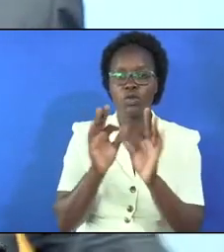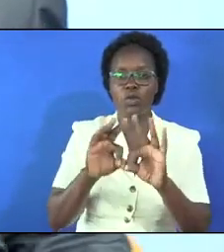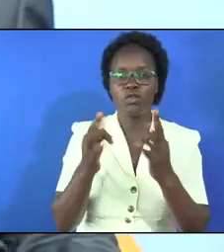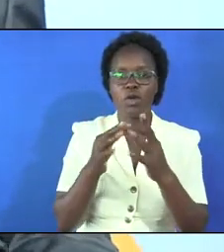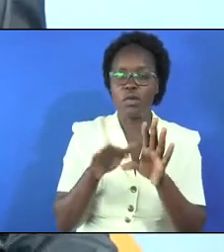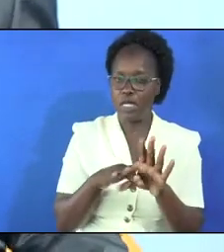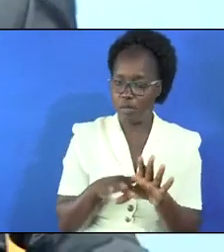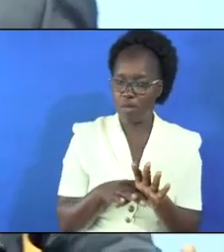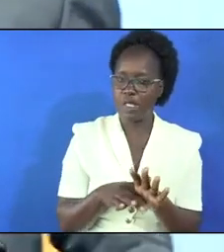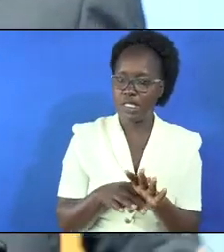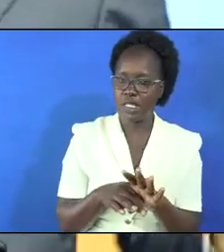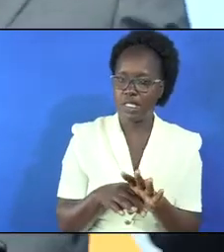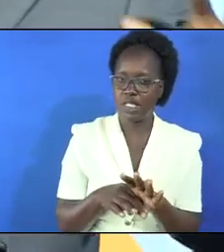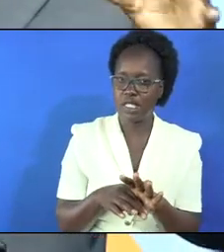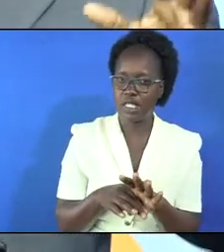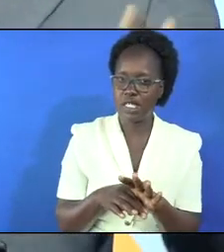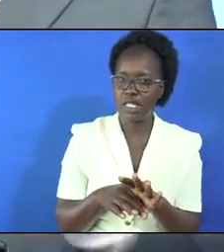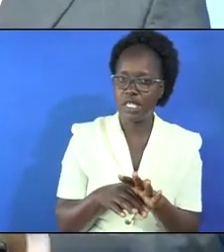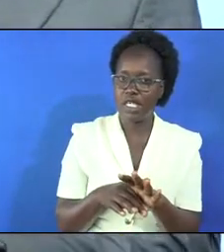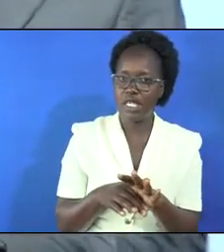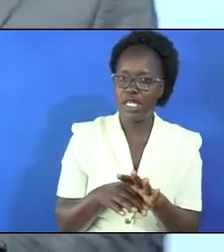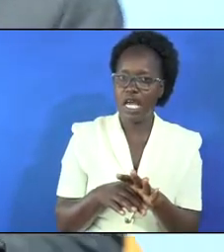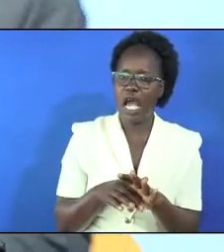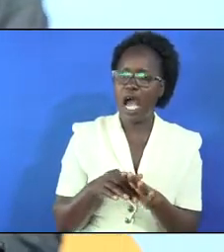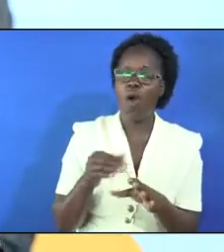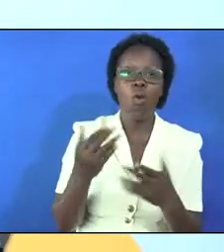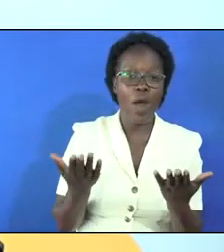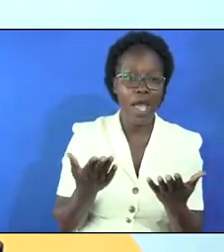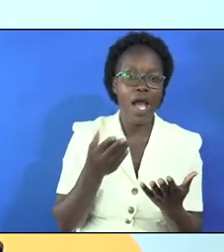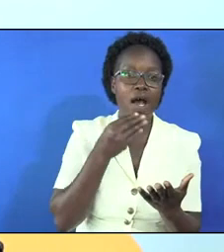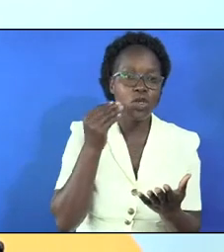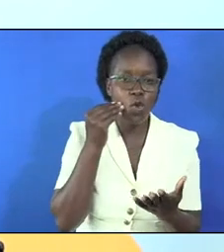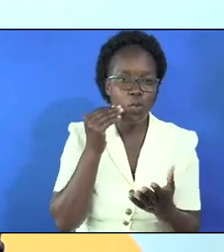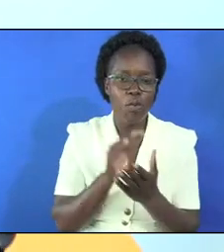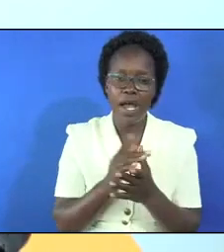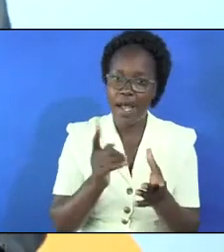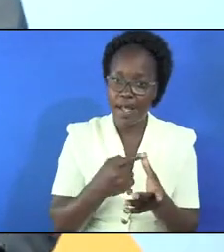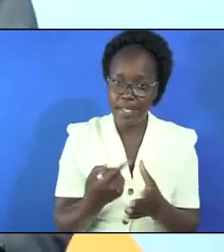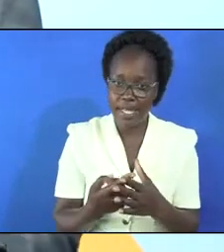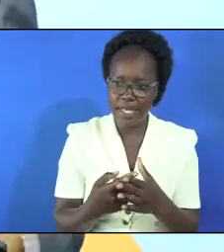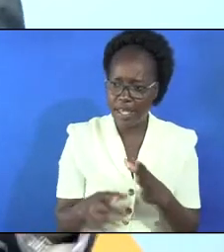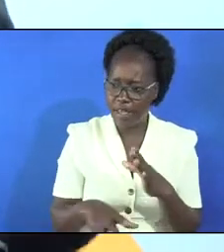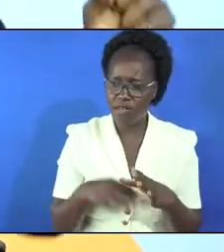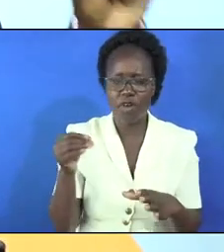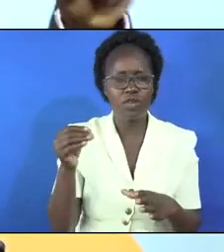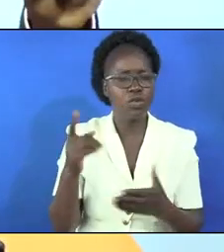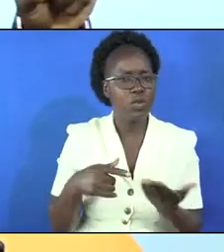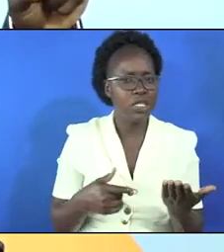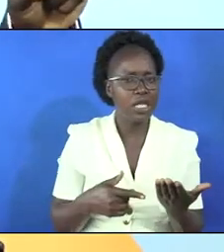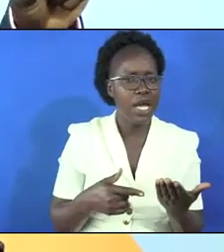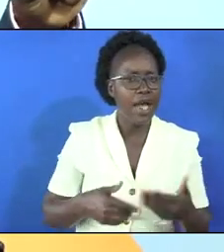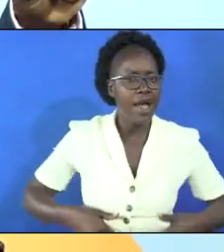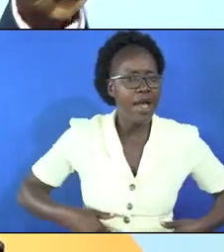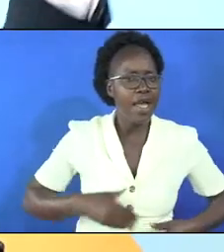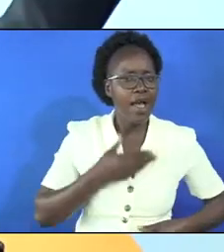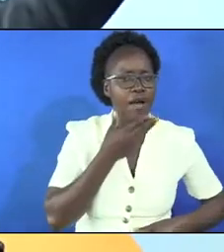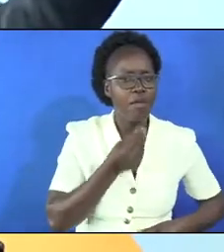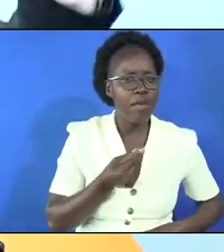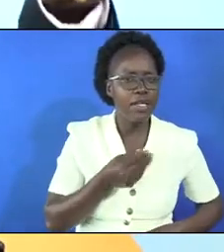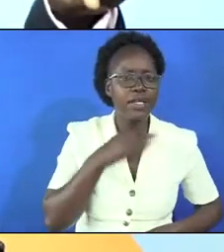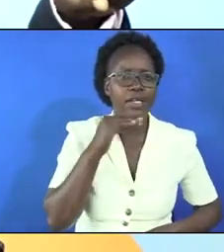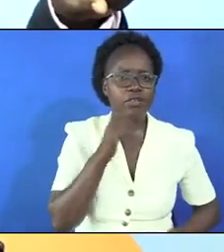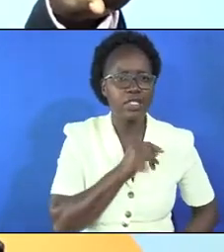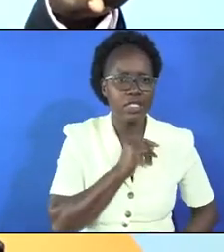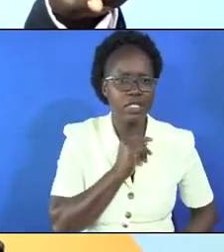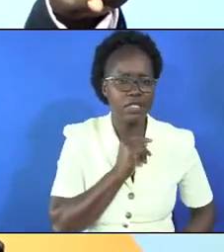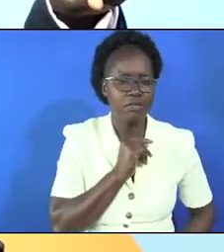family members just right at home then i found that some young man had